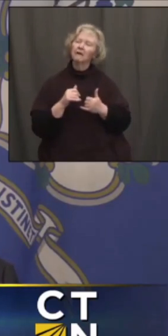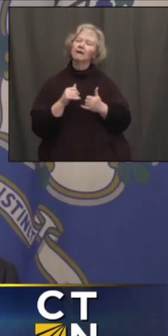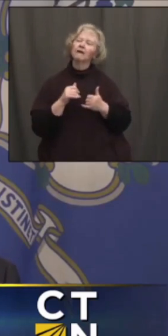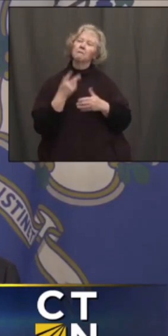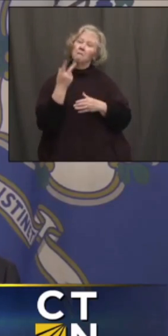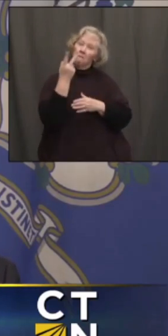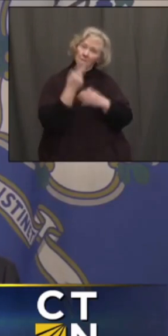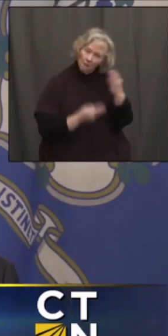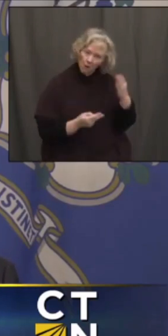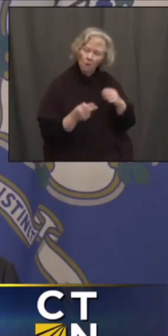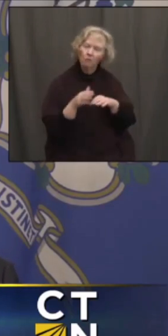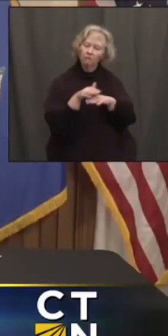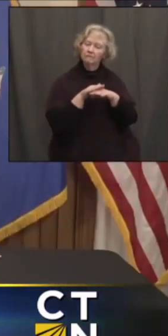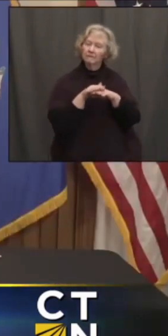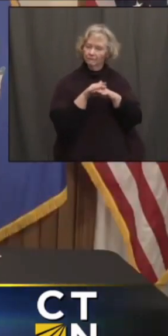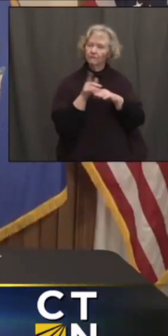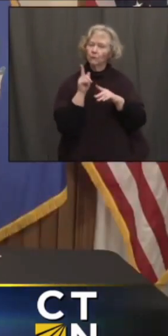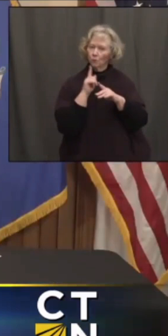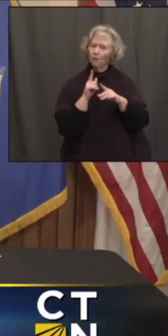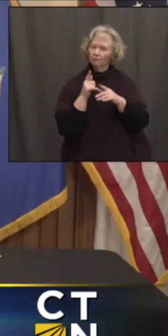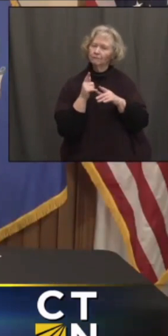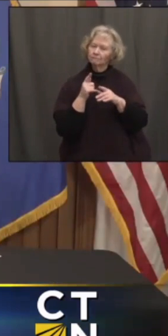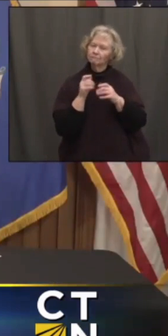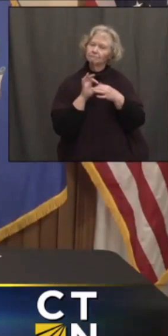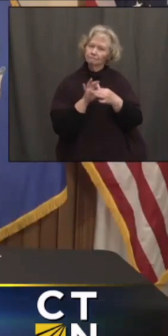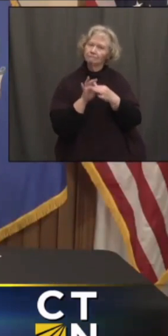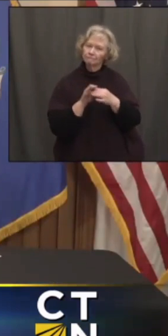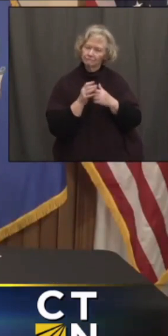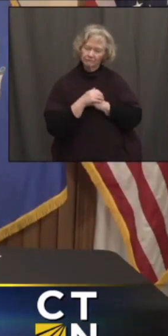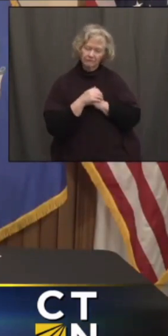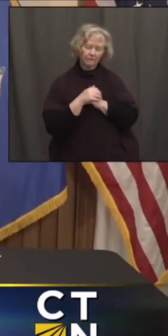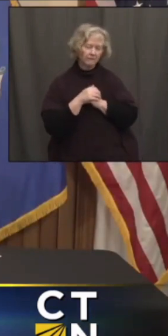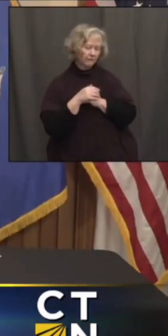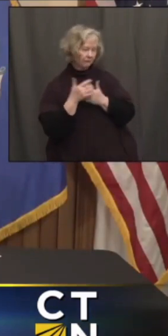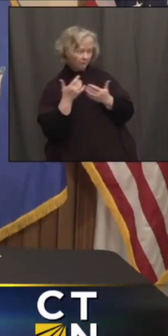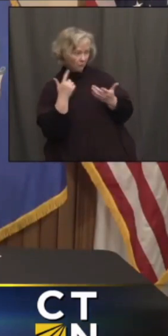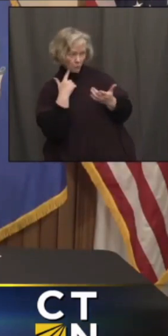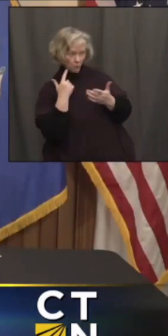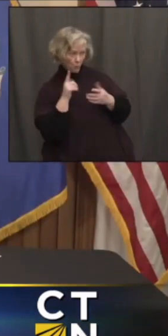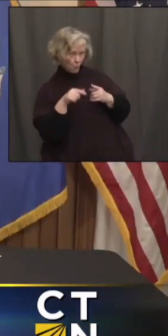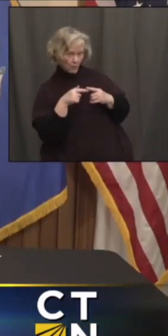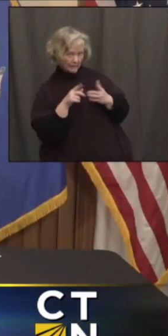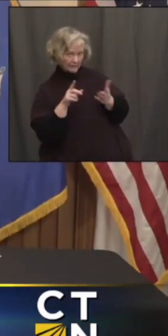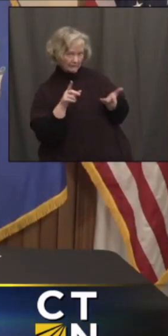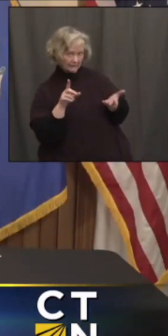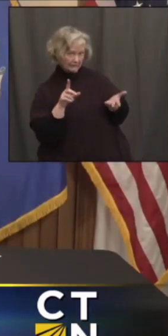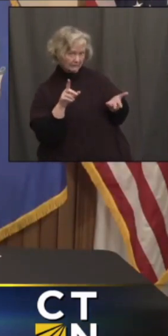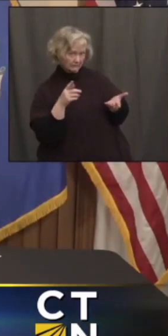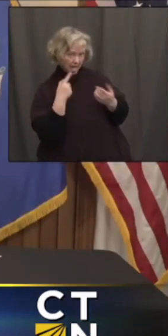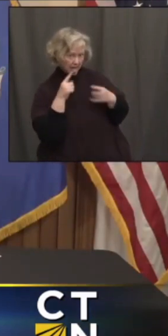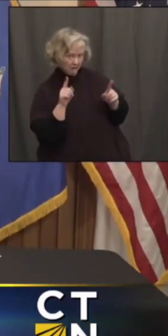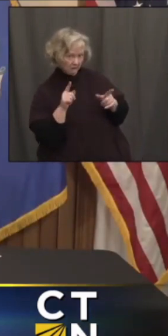nations very soon. Very soon. Any date? Any timetable in mind?